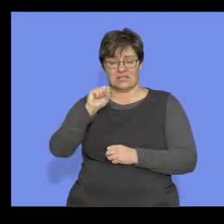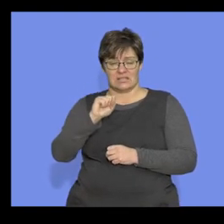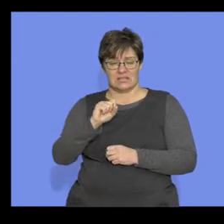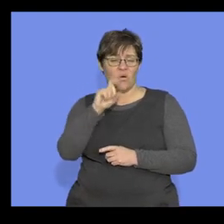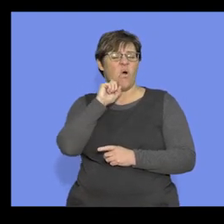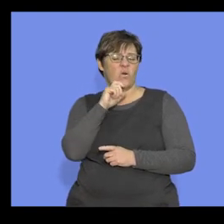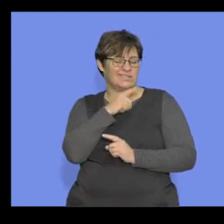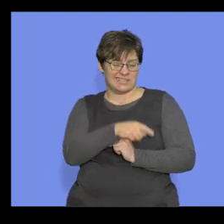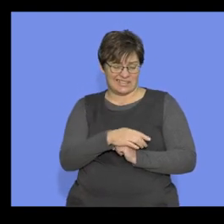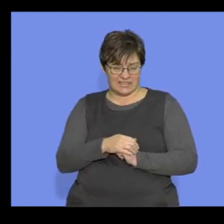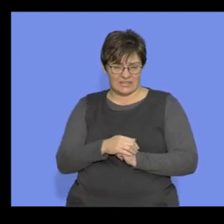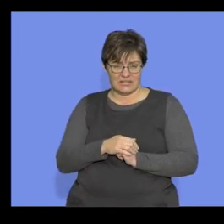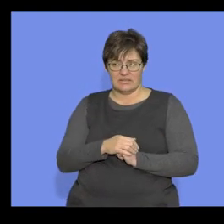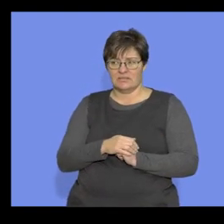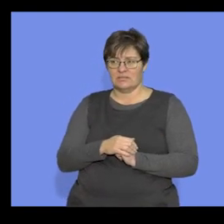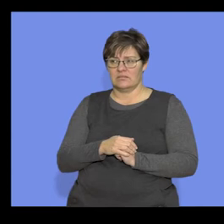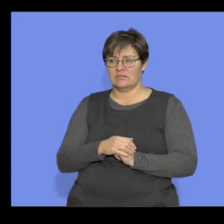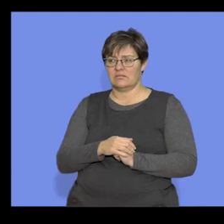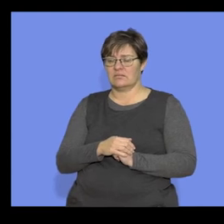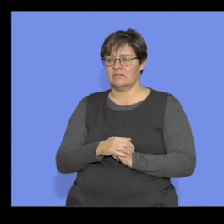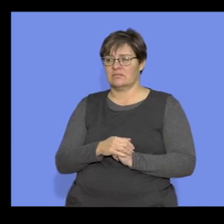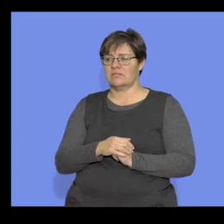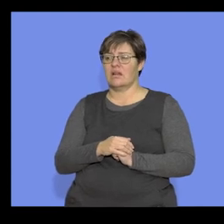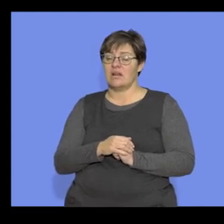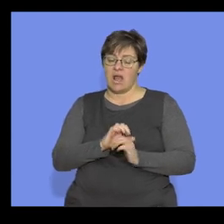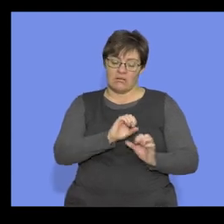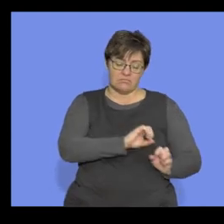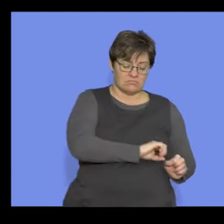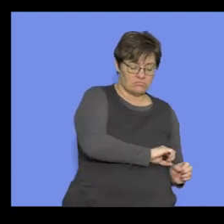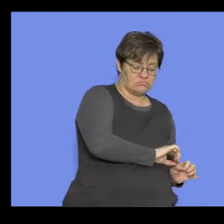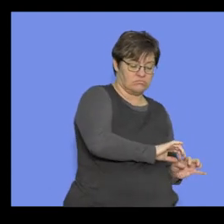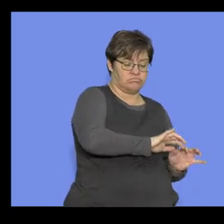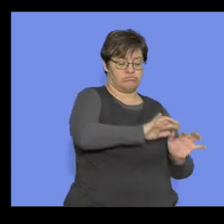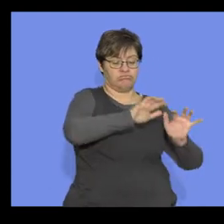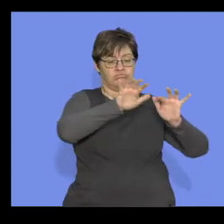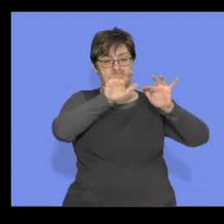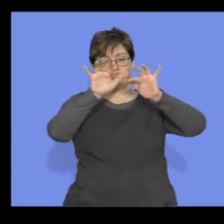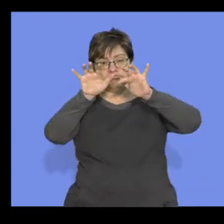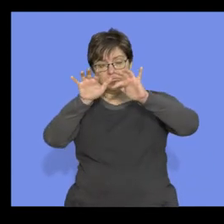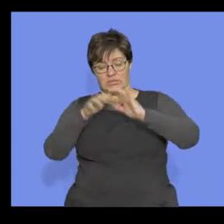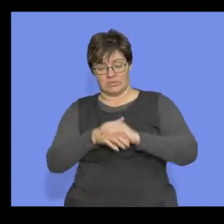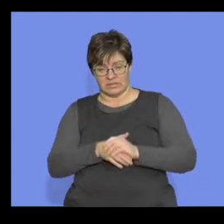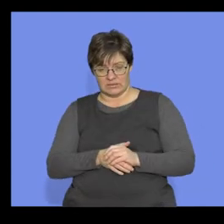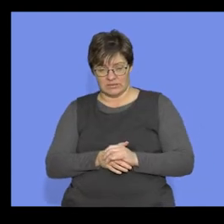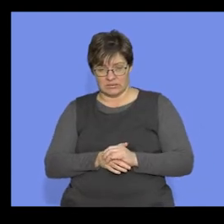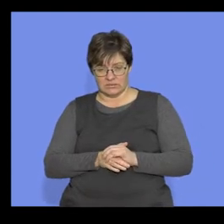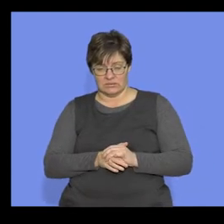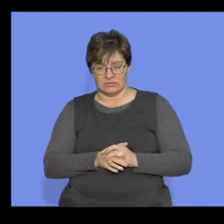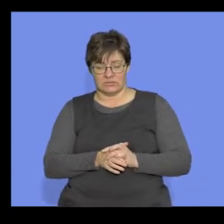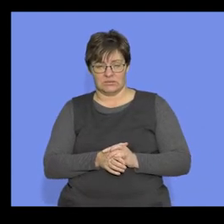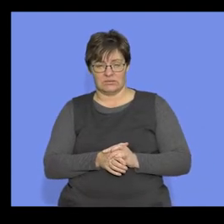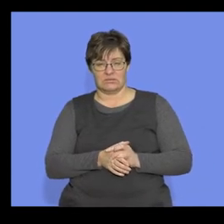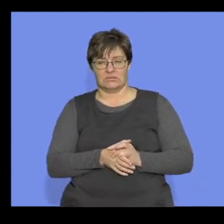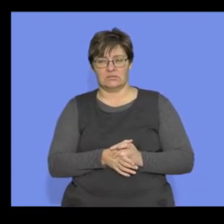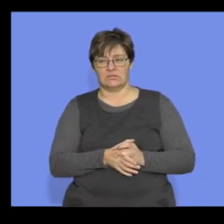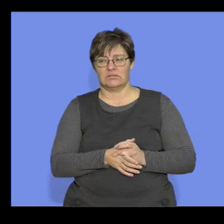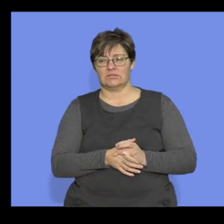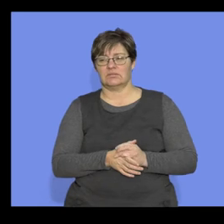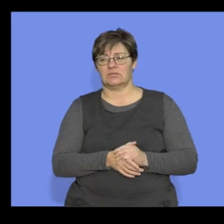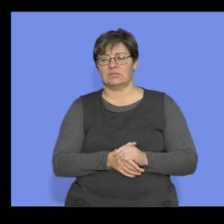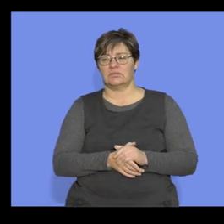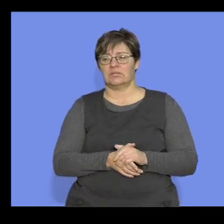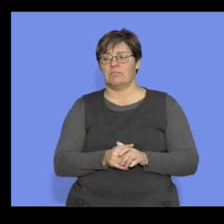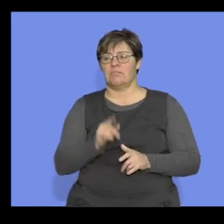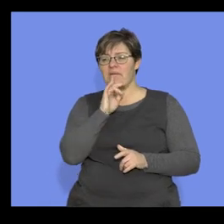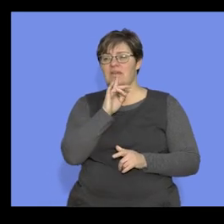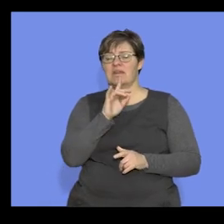sapiens. So we're going to find almost like a wave. Homo erectus moved out of Africa. As you